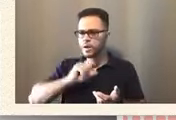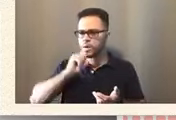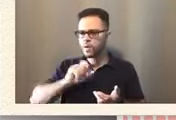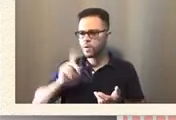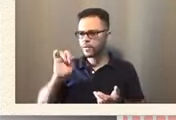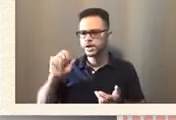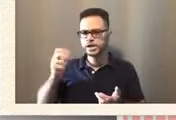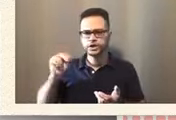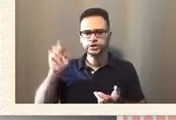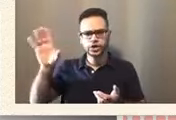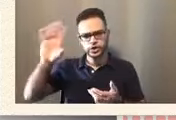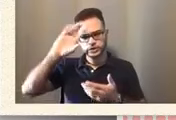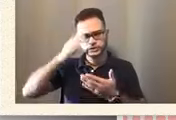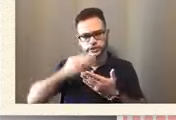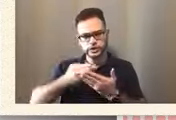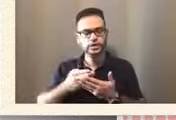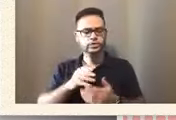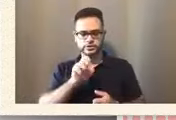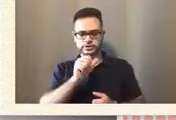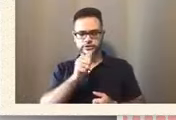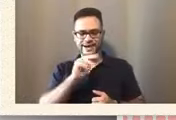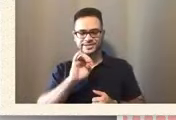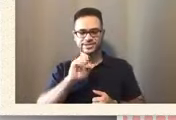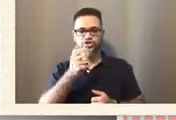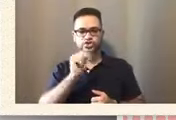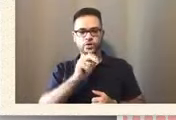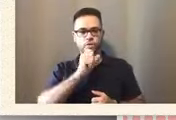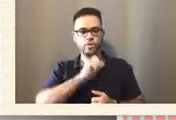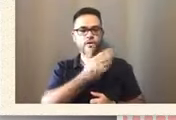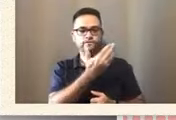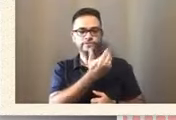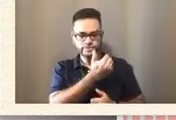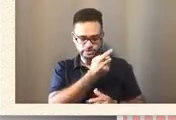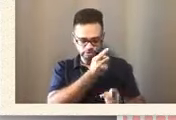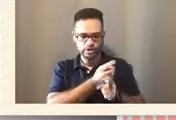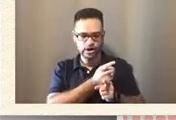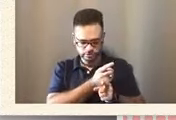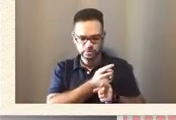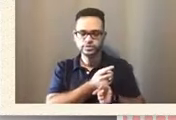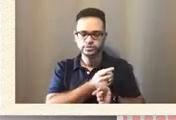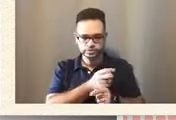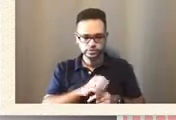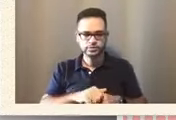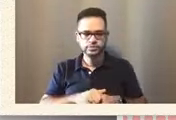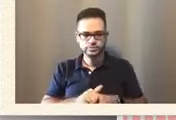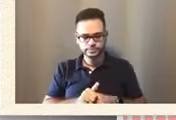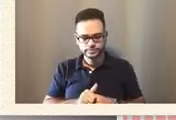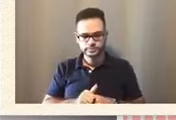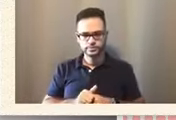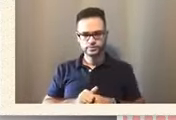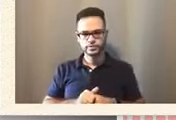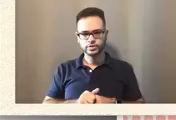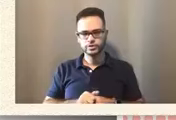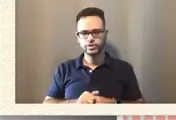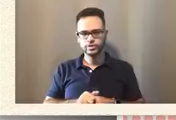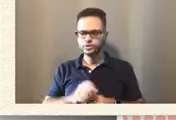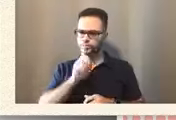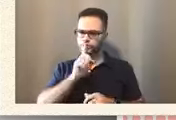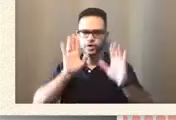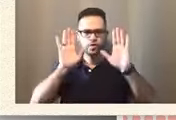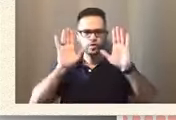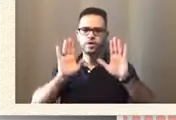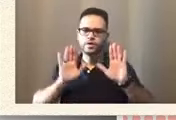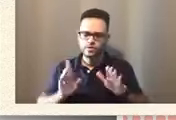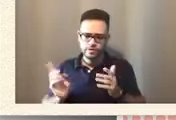Sebastian is 15. Ah, 15. So he's teenage. So it's wonderful. of all, I want to take